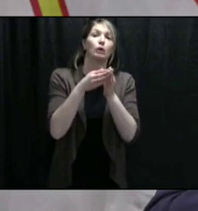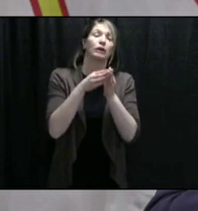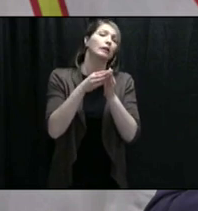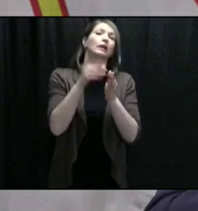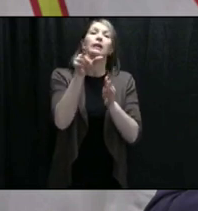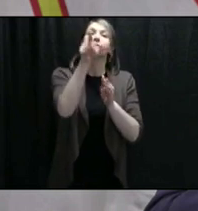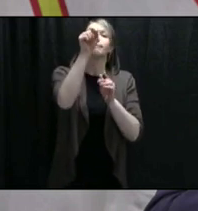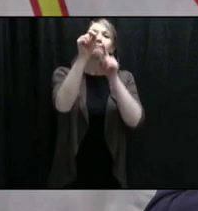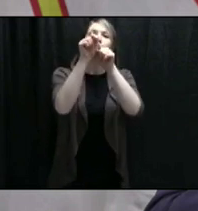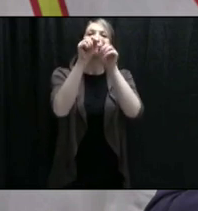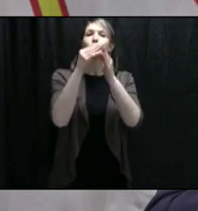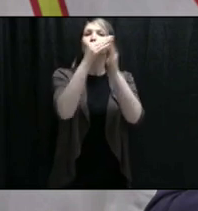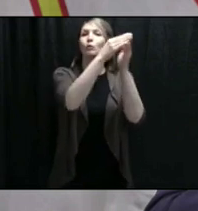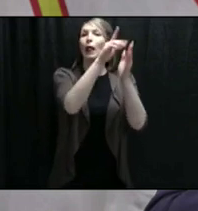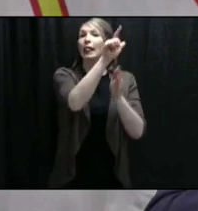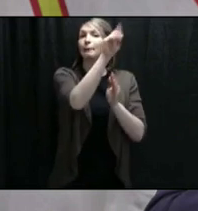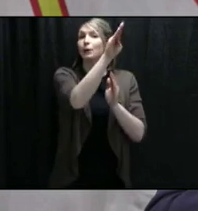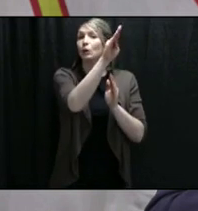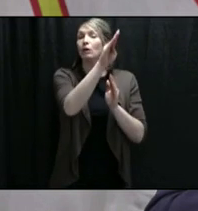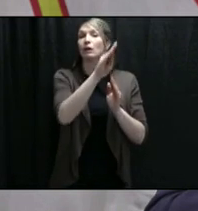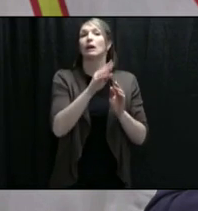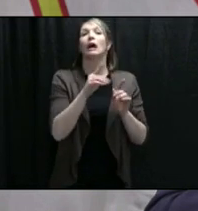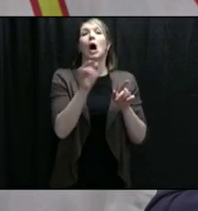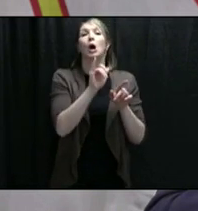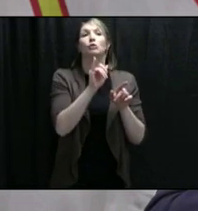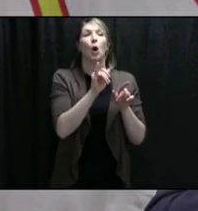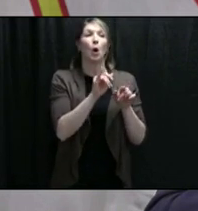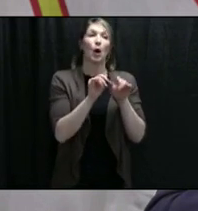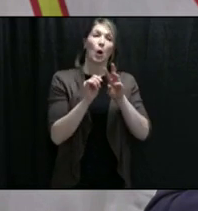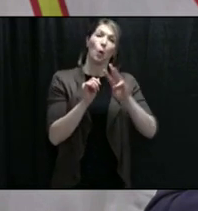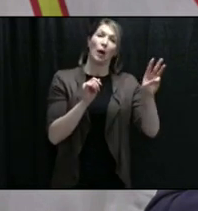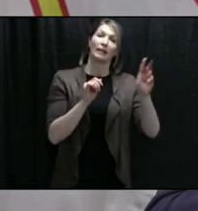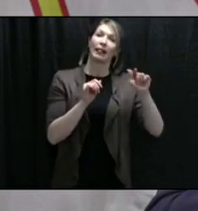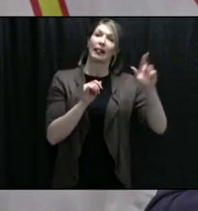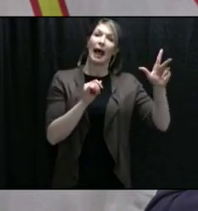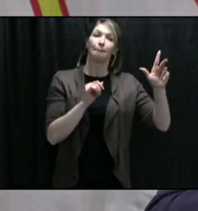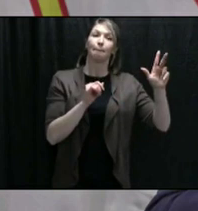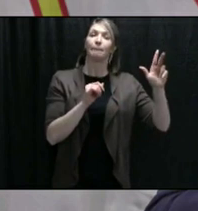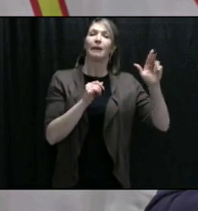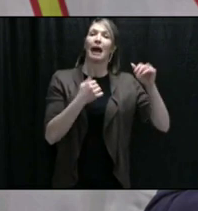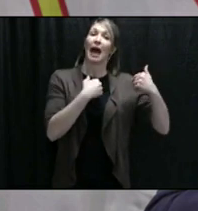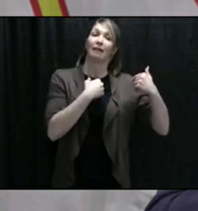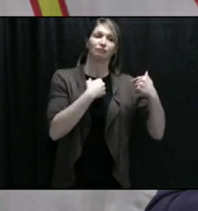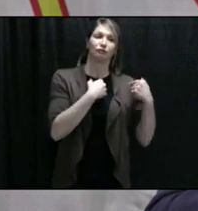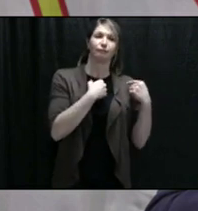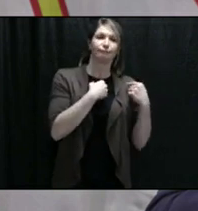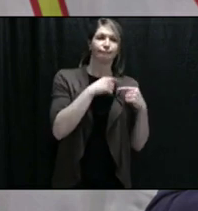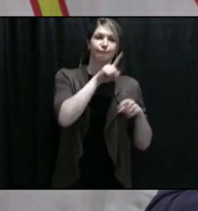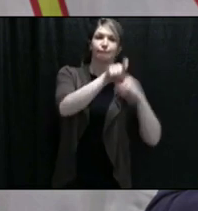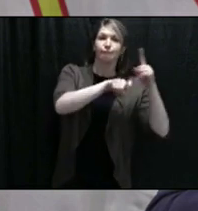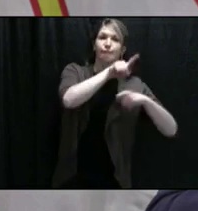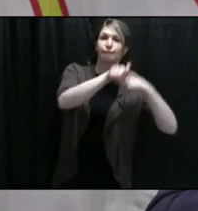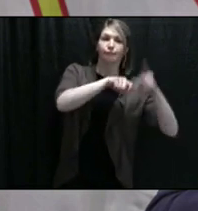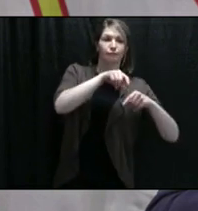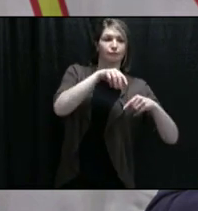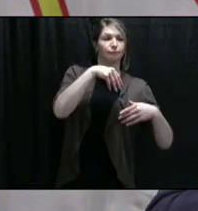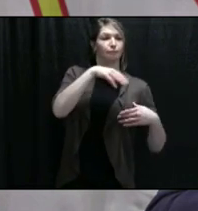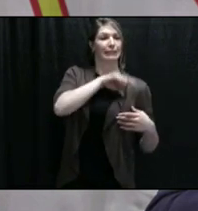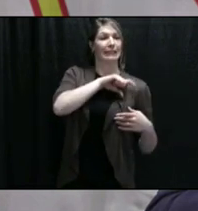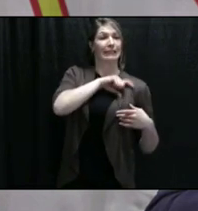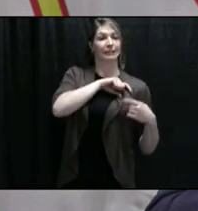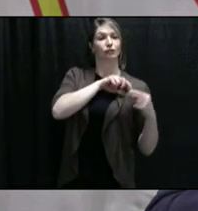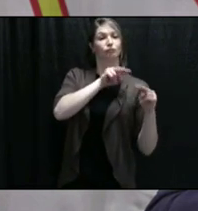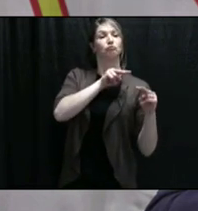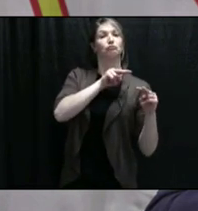We've got checkpoints in place in Firmont and Lab West. Right now, I would tell people, remind people, if you're traveling anywhere in this province,